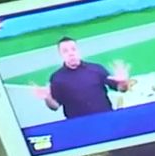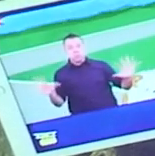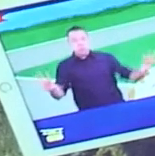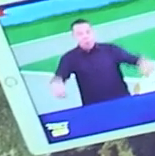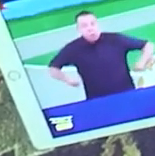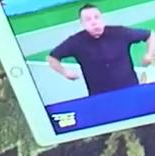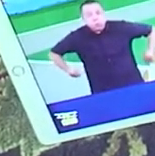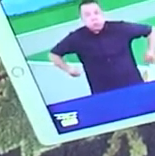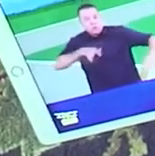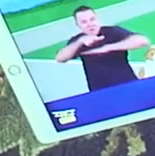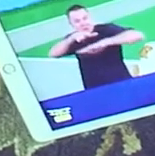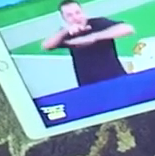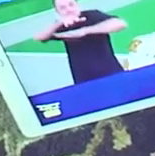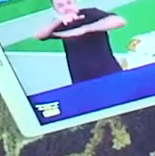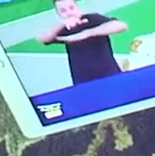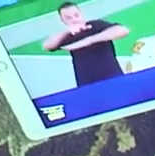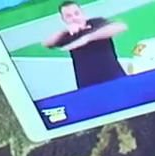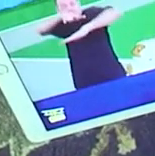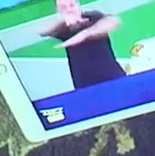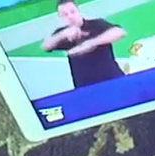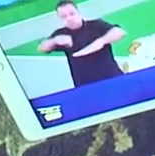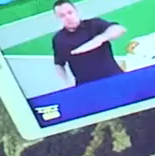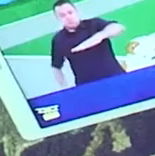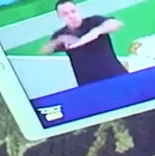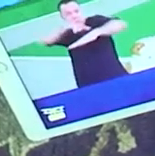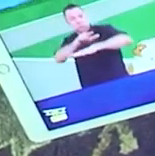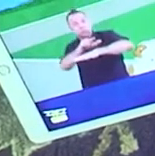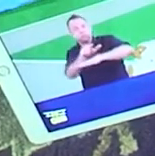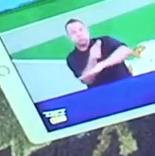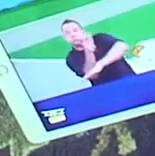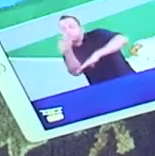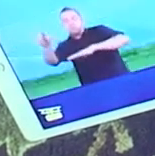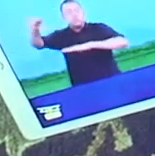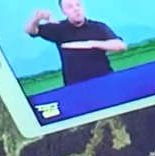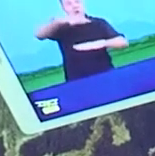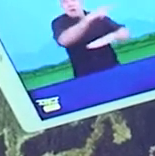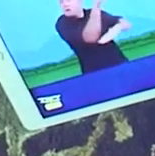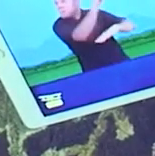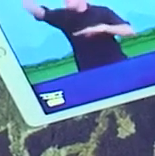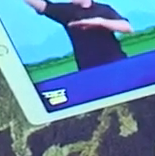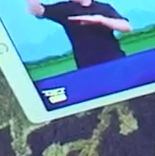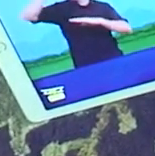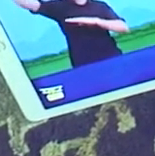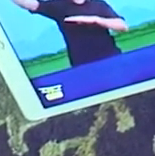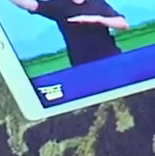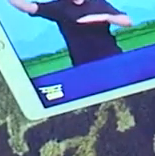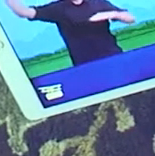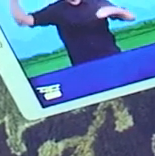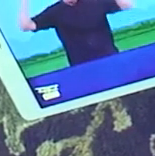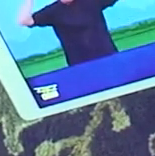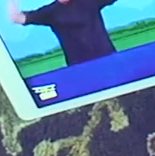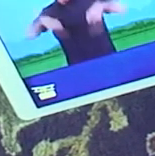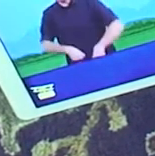input? Where do they get their language from if their parents aren't deaf as well? This is at the heart of my passion, to make sure that